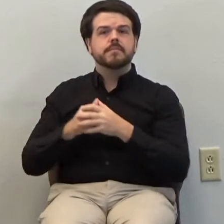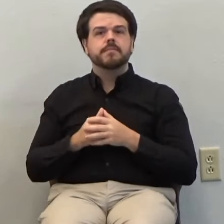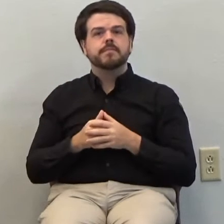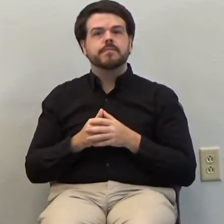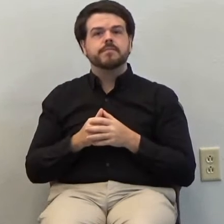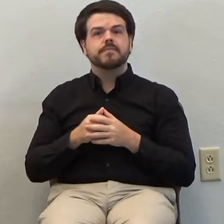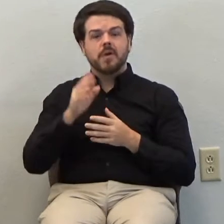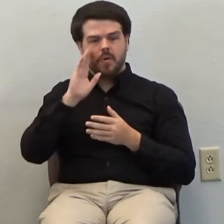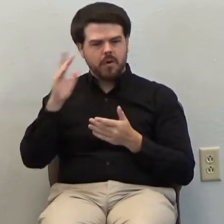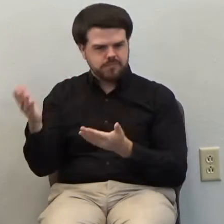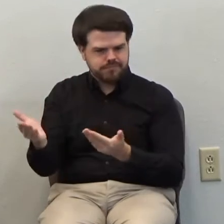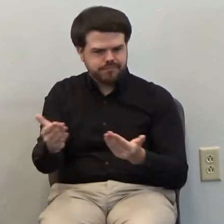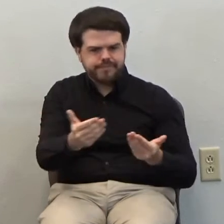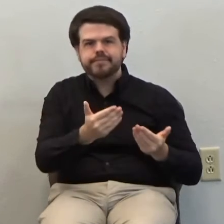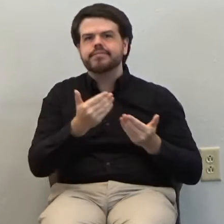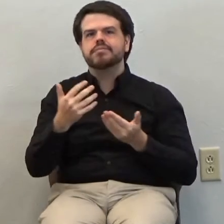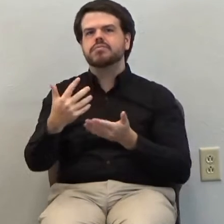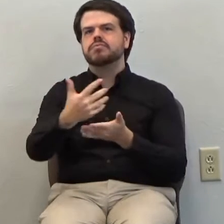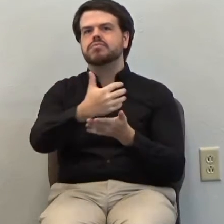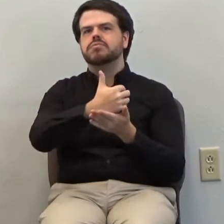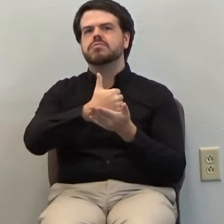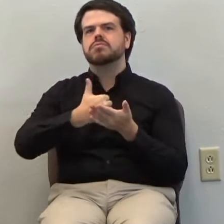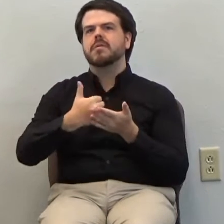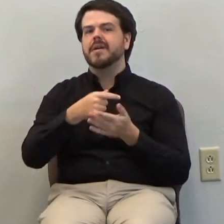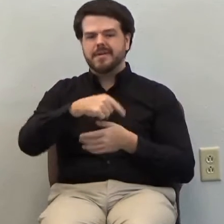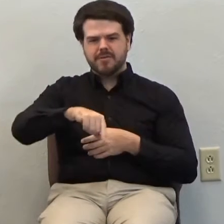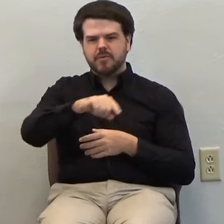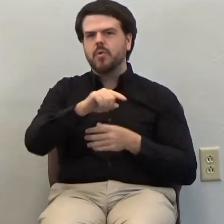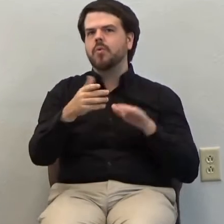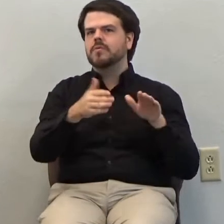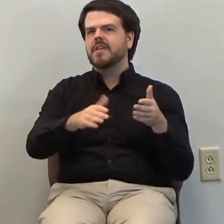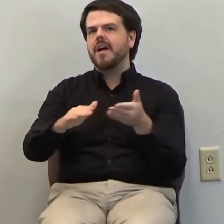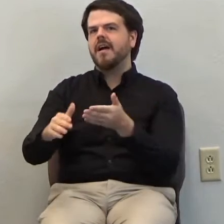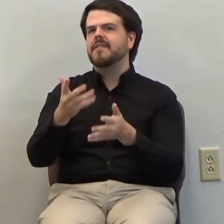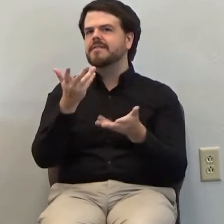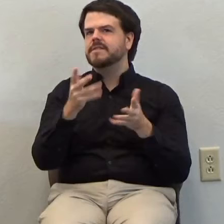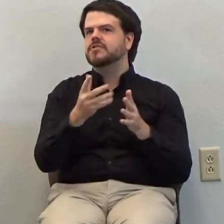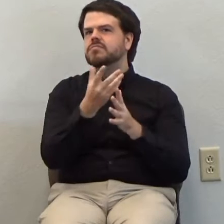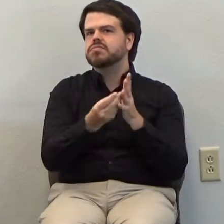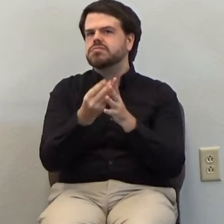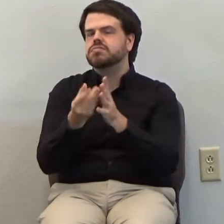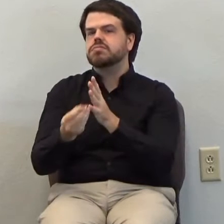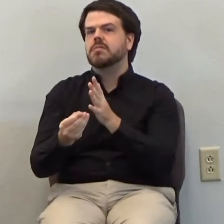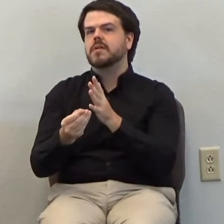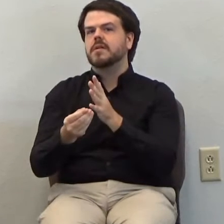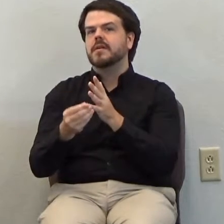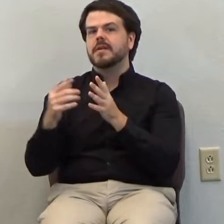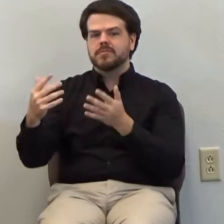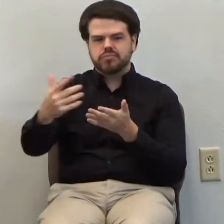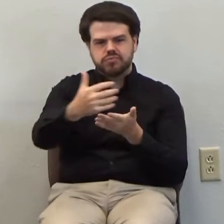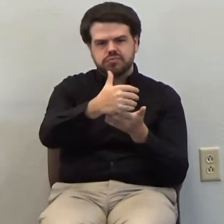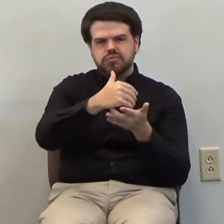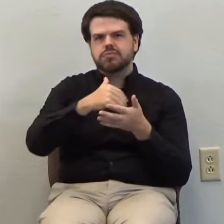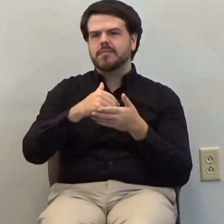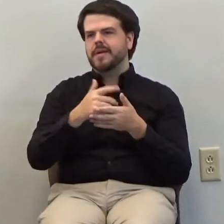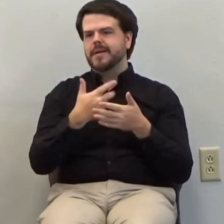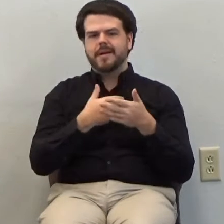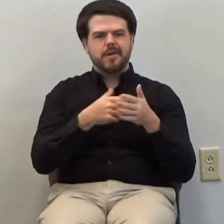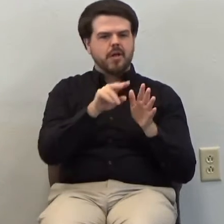Raise what has died and decayed and gone into the grave or wherever it has gone in death, the ocean,